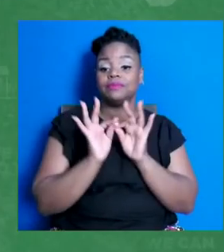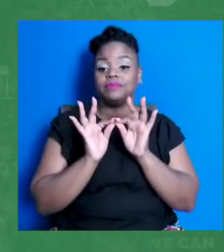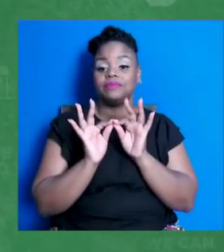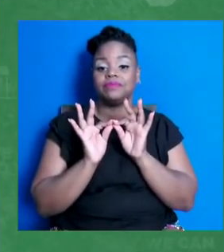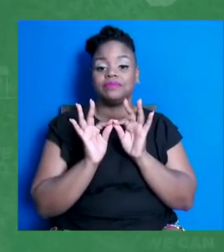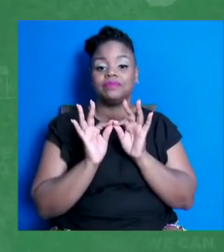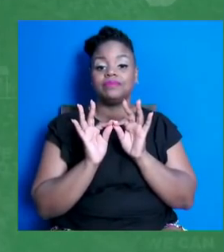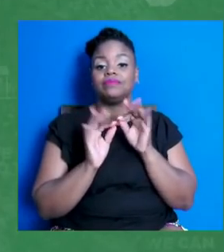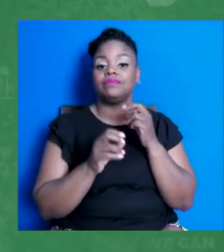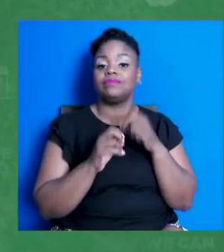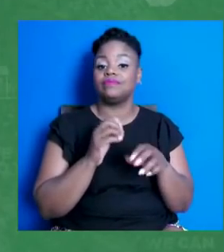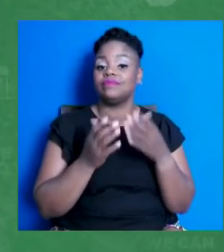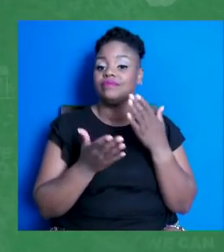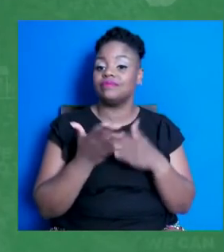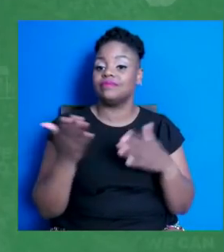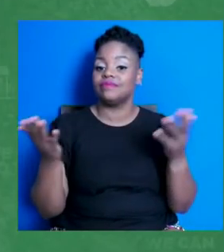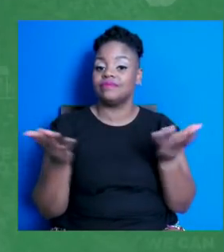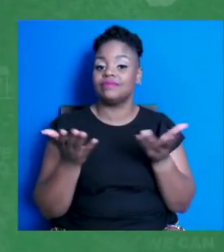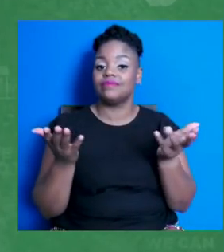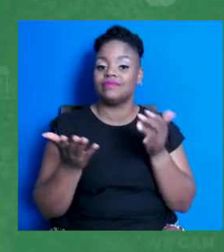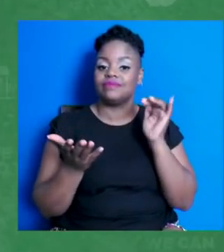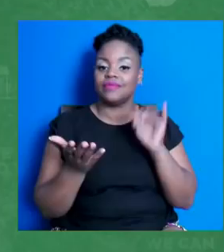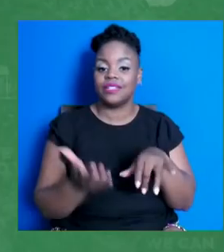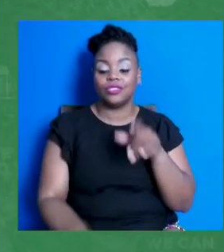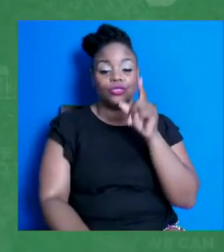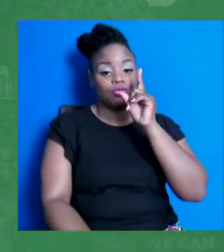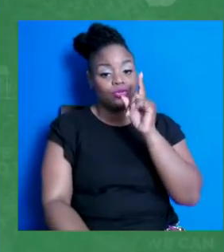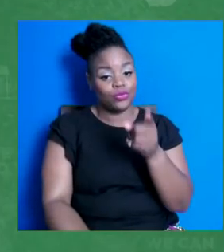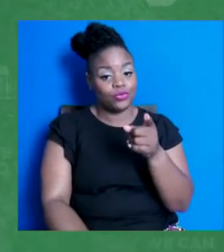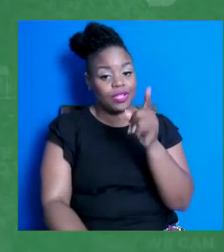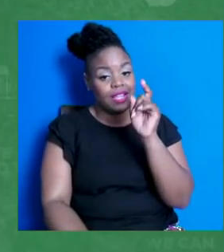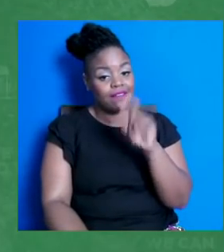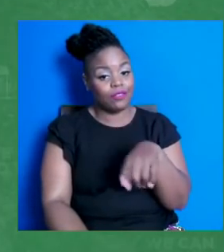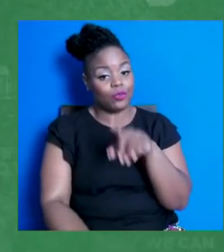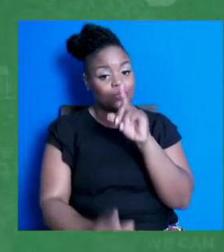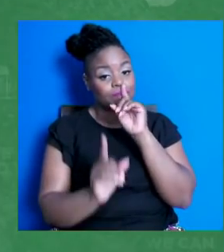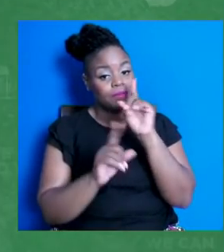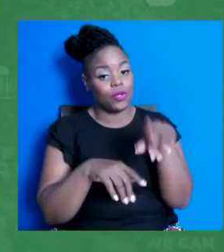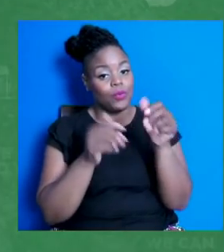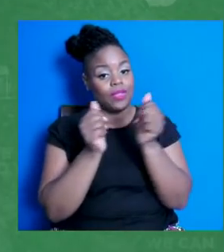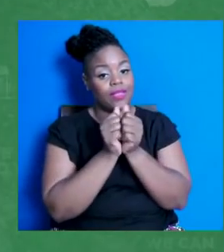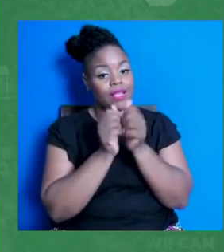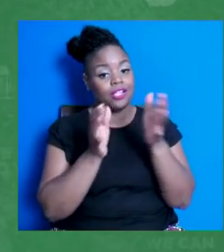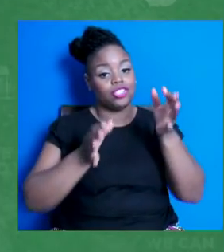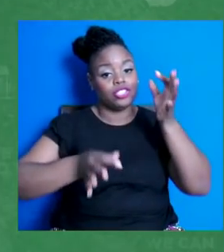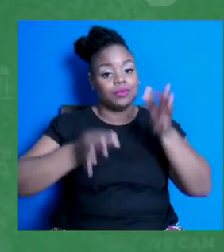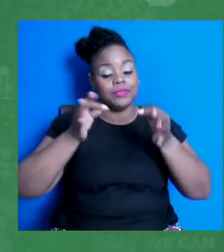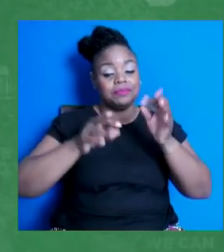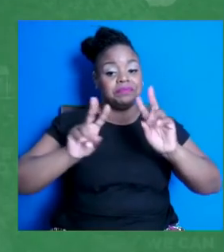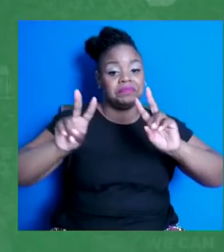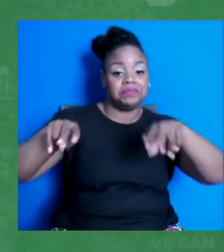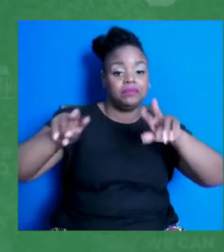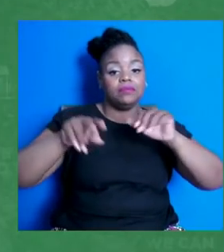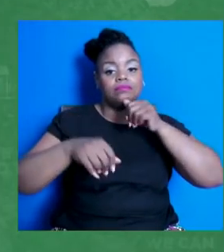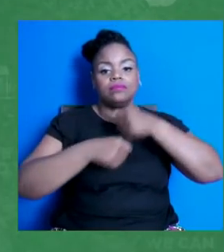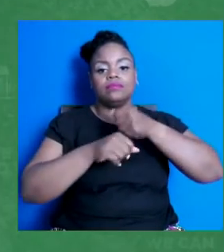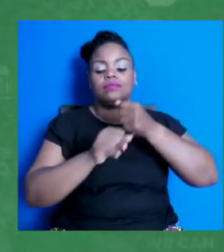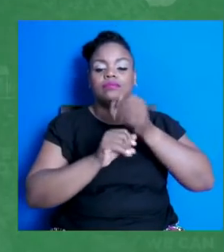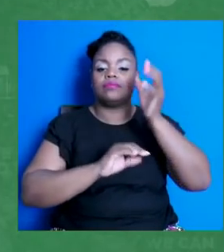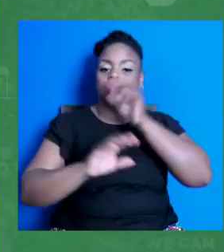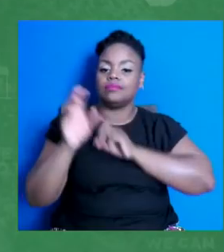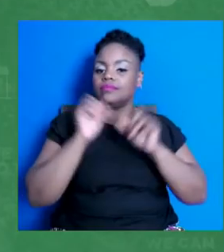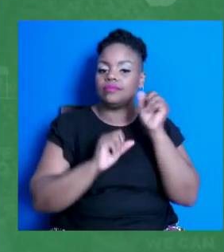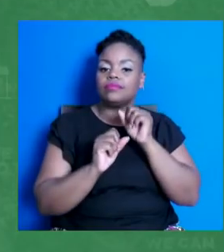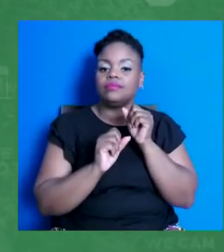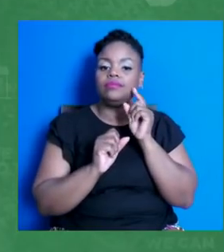you have to respond without passing judgment and avoid making assumptions. So, for example, if someone said